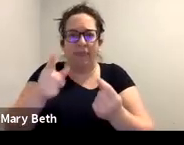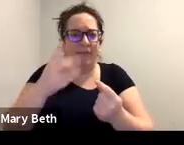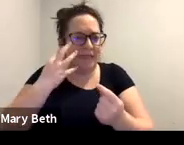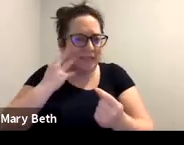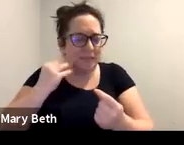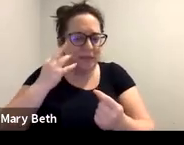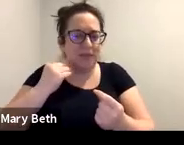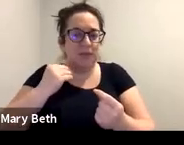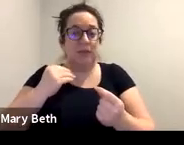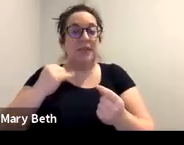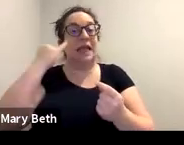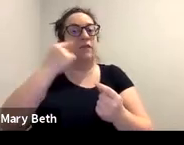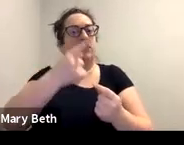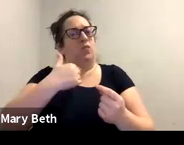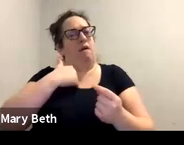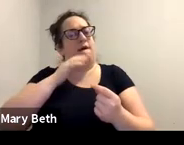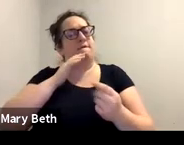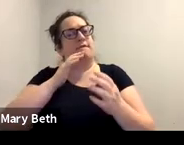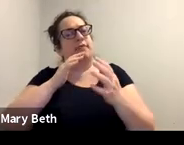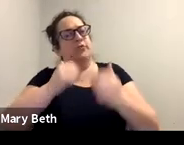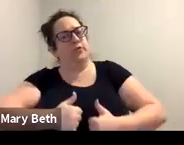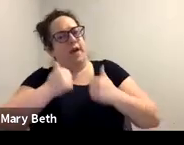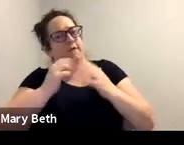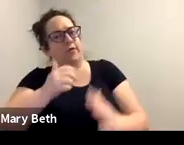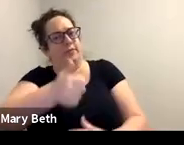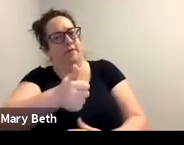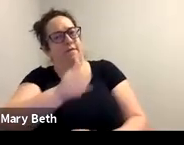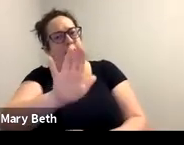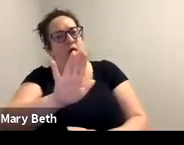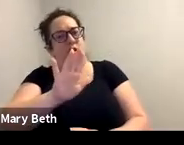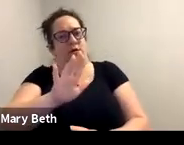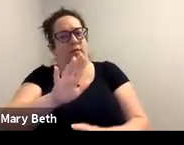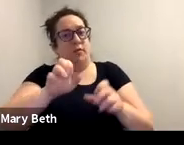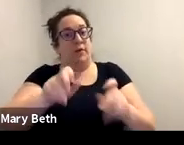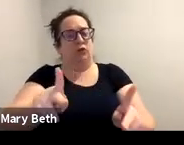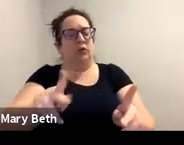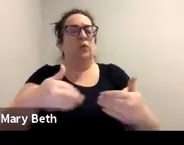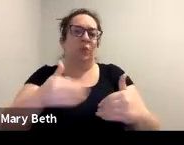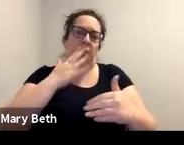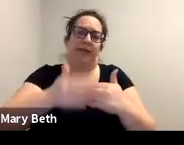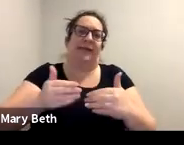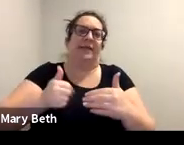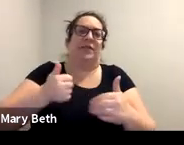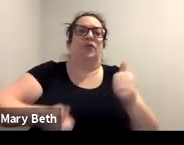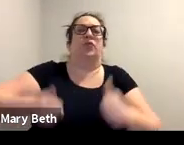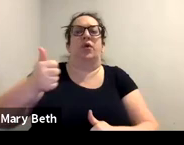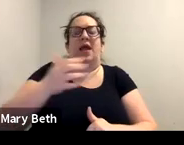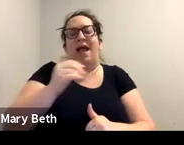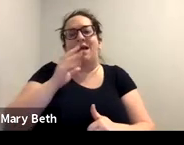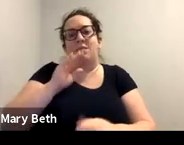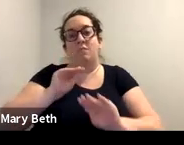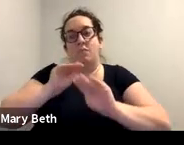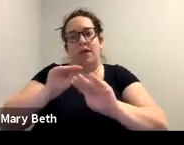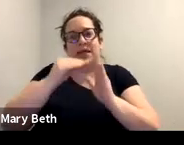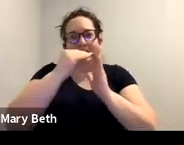is so helpful in these cases. And, um, like Michelle said, being able to put it on a letterhead, the most important